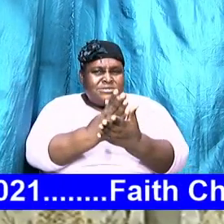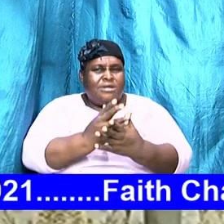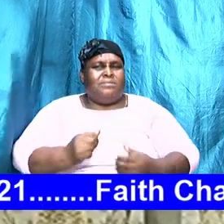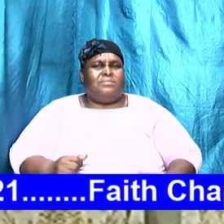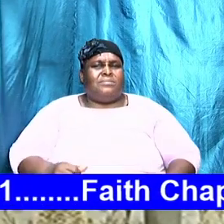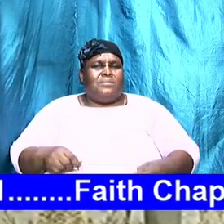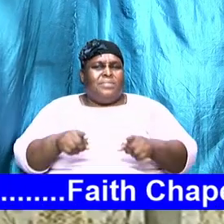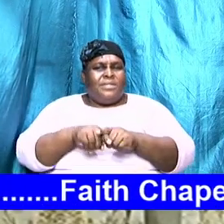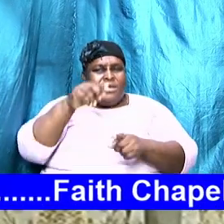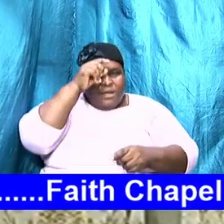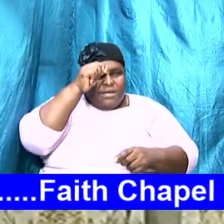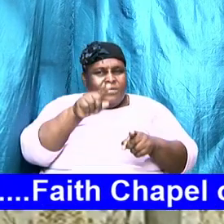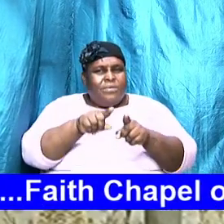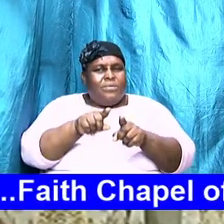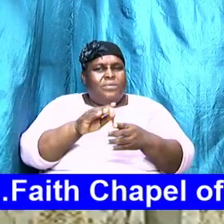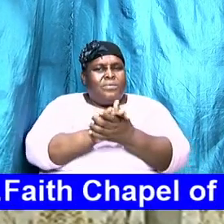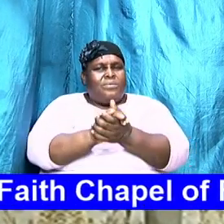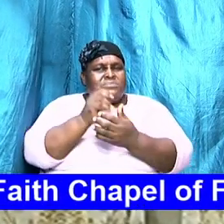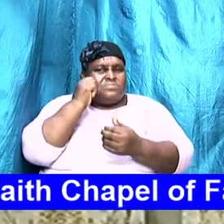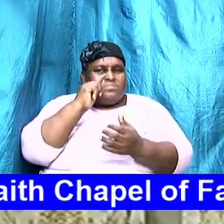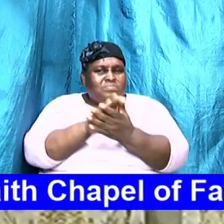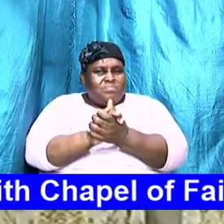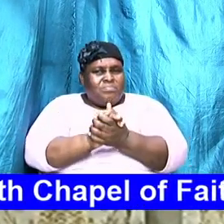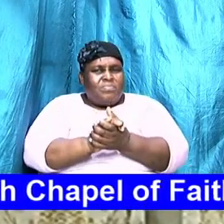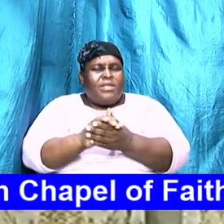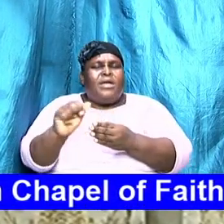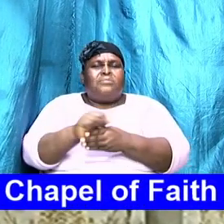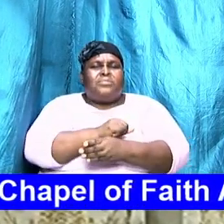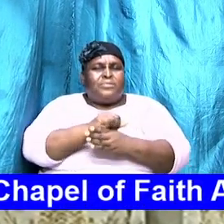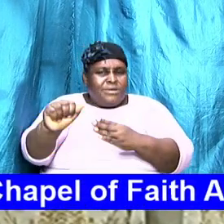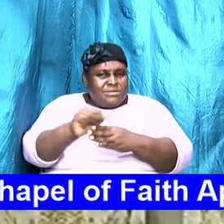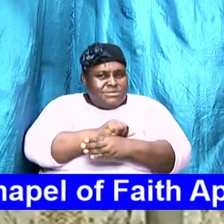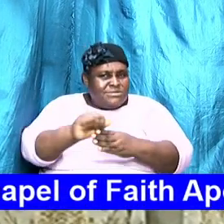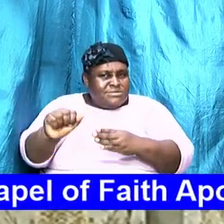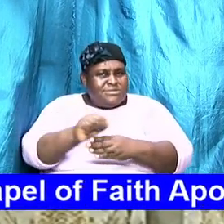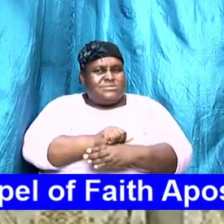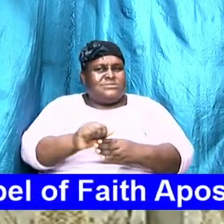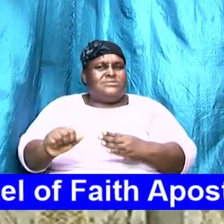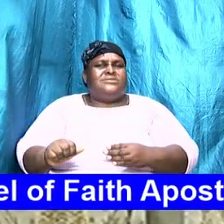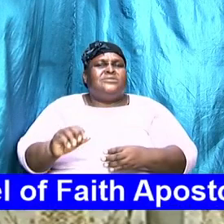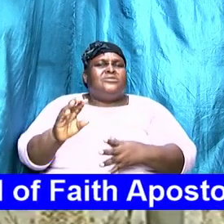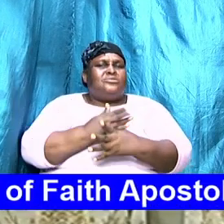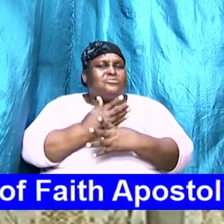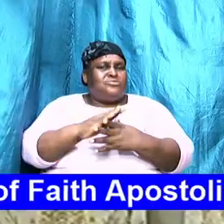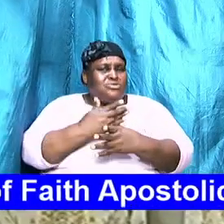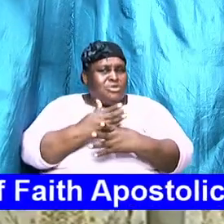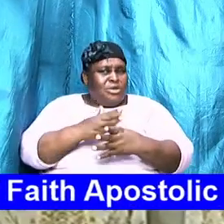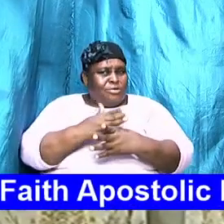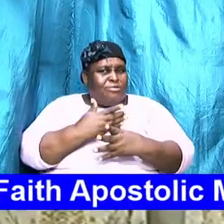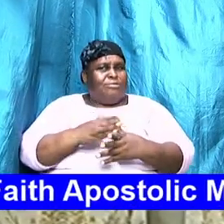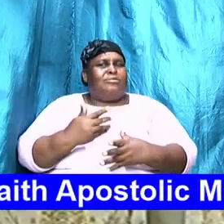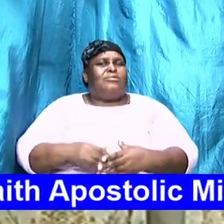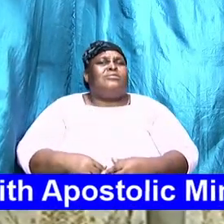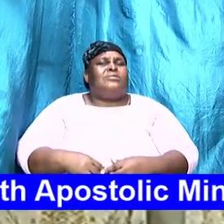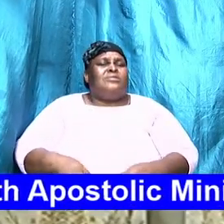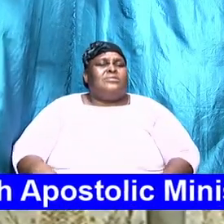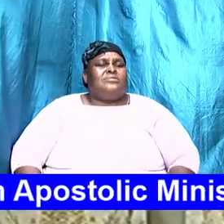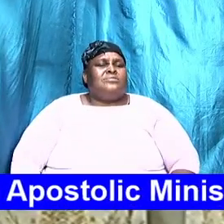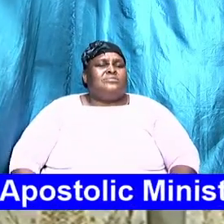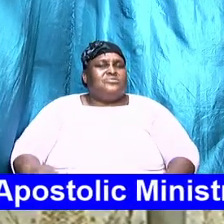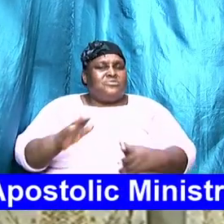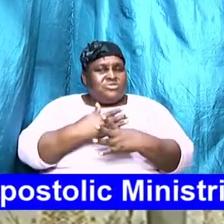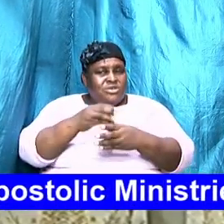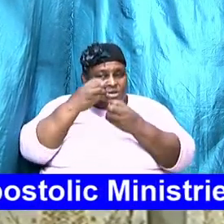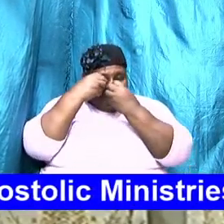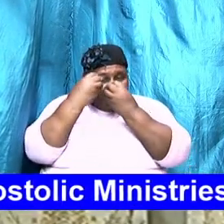get rid of it and practice to share share information